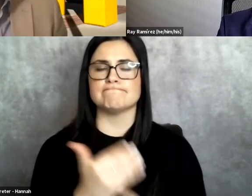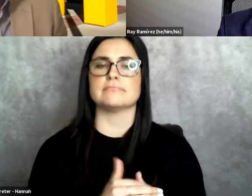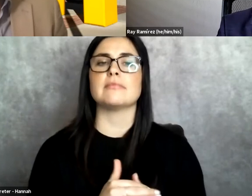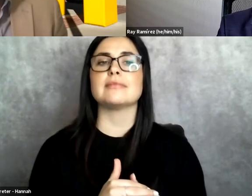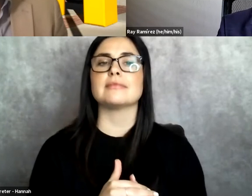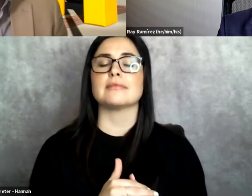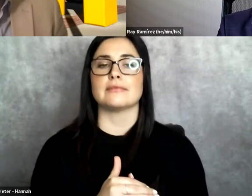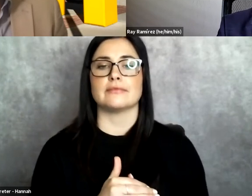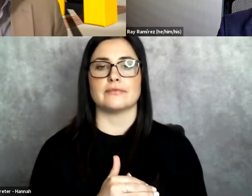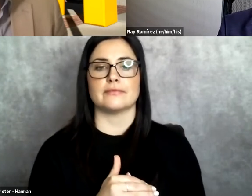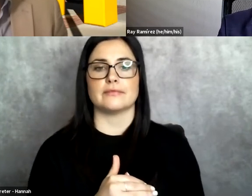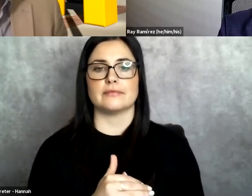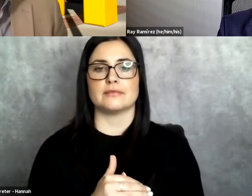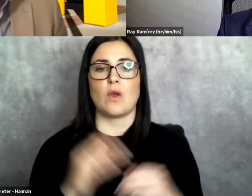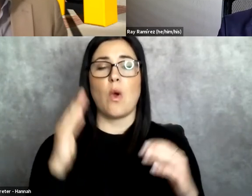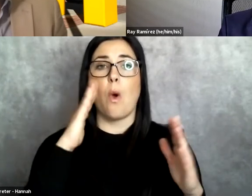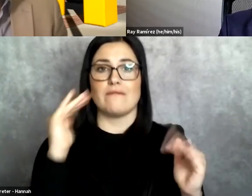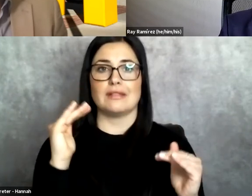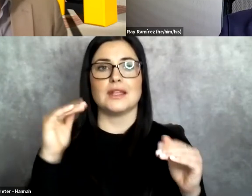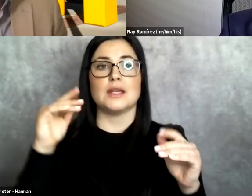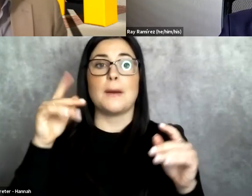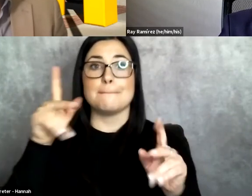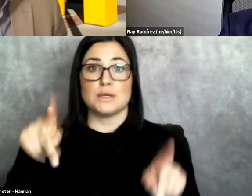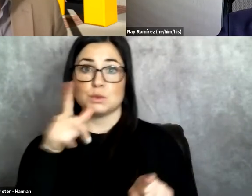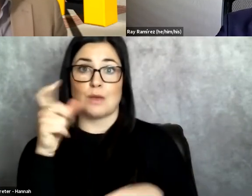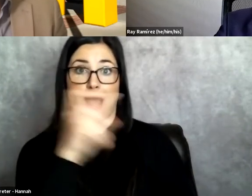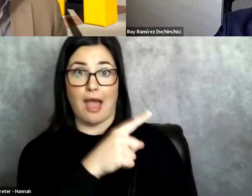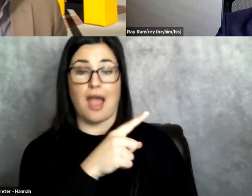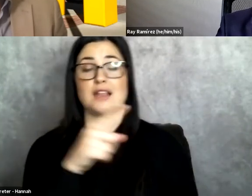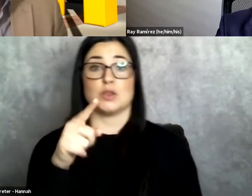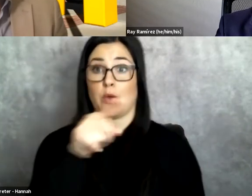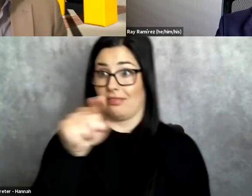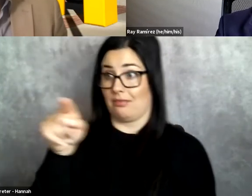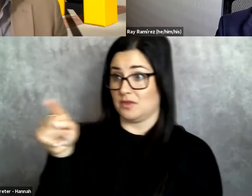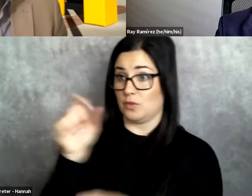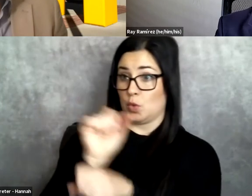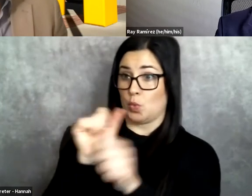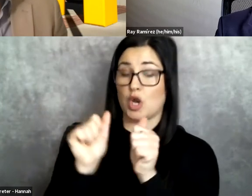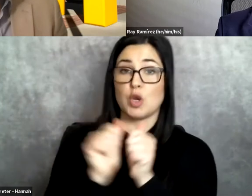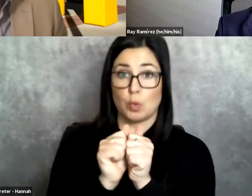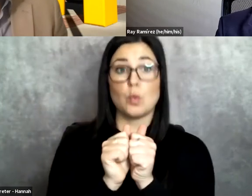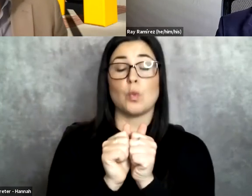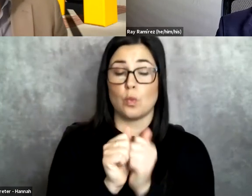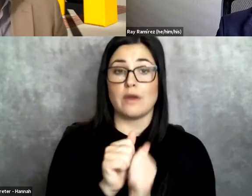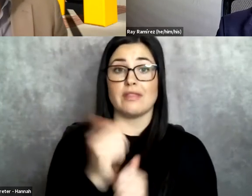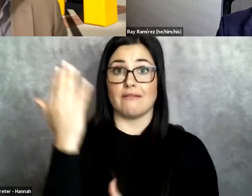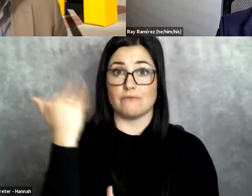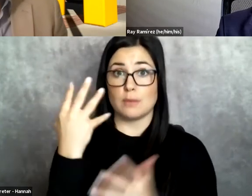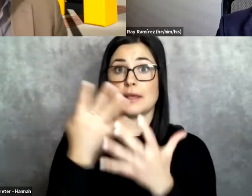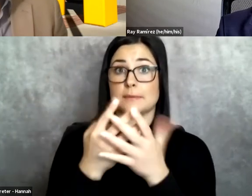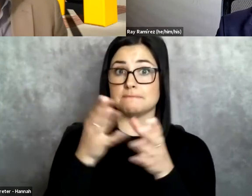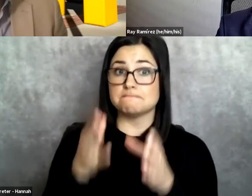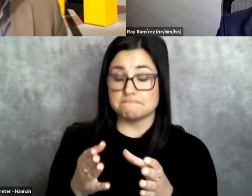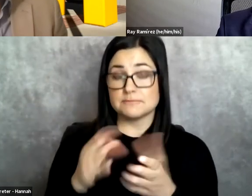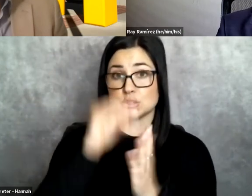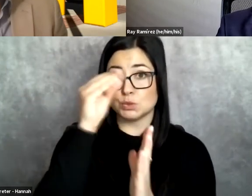hope that the person who posed that question and really anyone who works with system impacted or carceral impact or fully